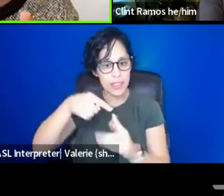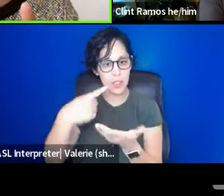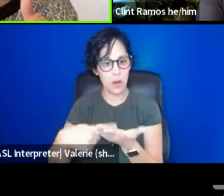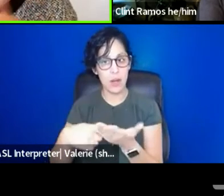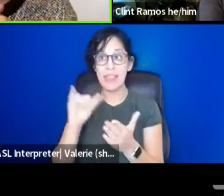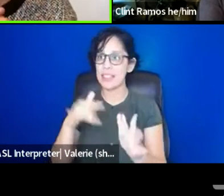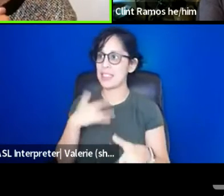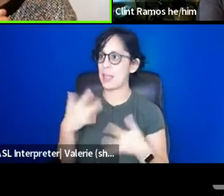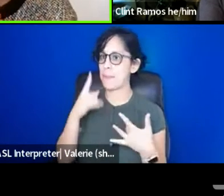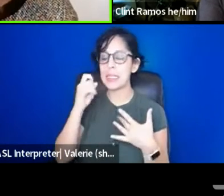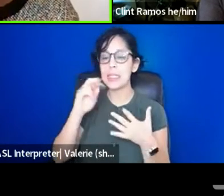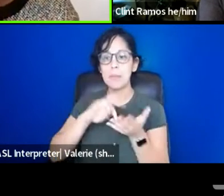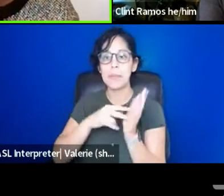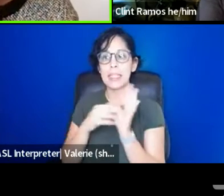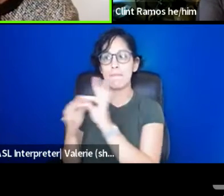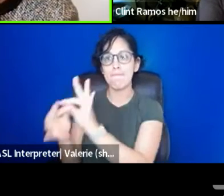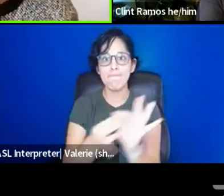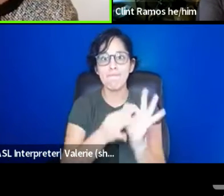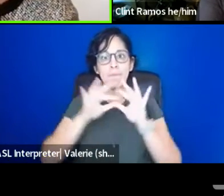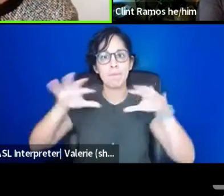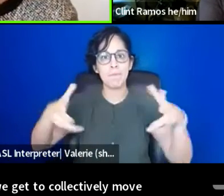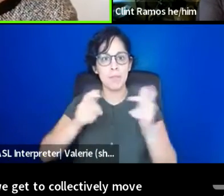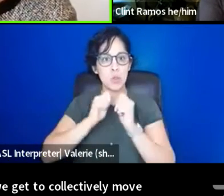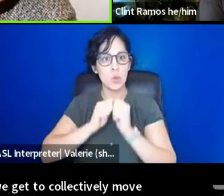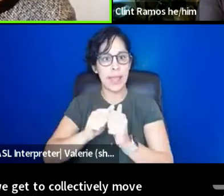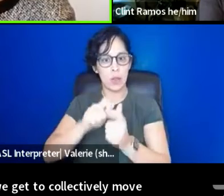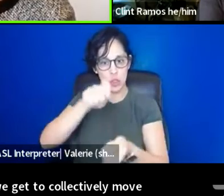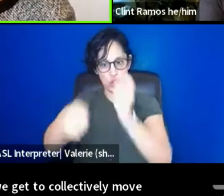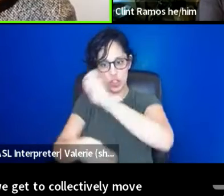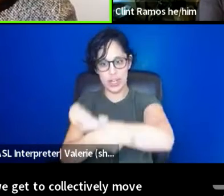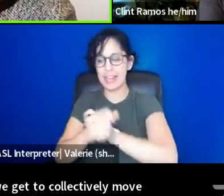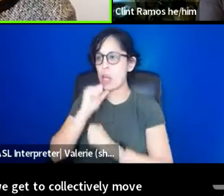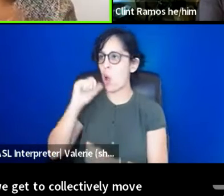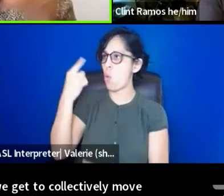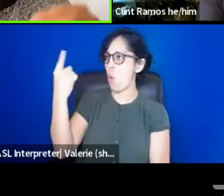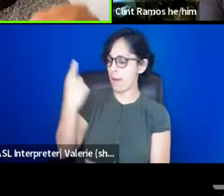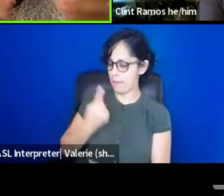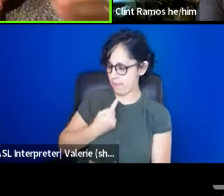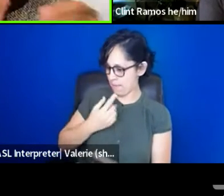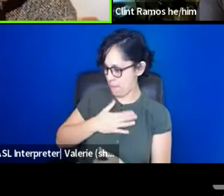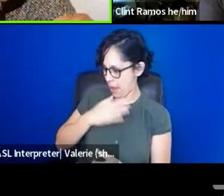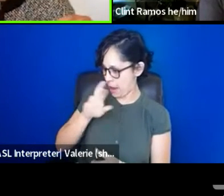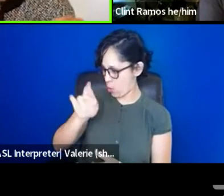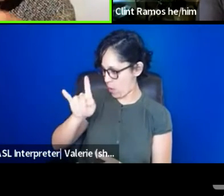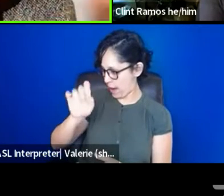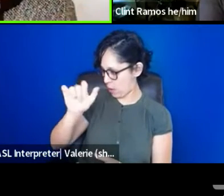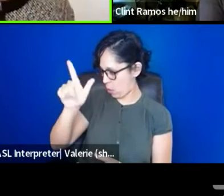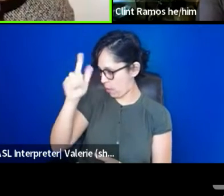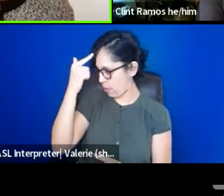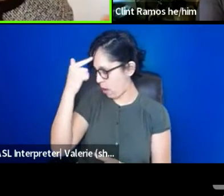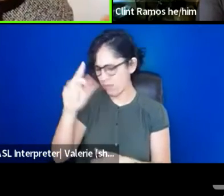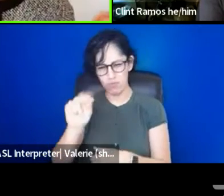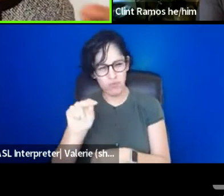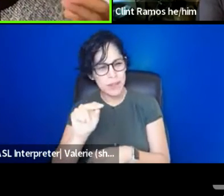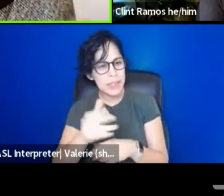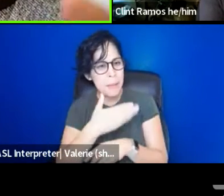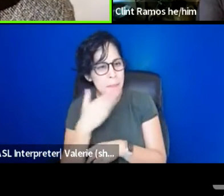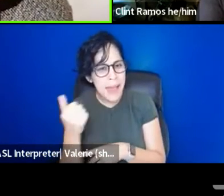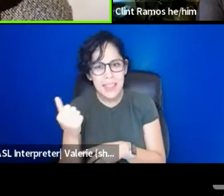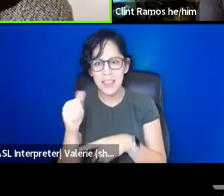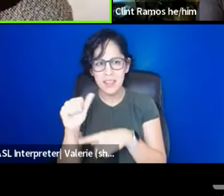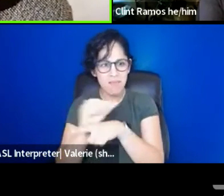collectively move that thing forward. And it's not about an individual radical thought. It's about, this is the best practice and we just have to